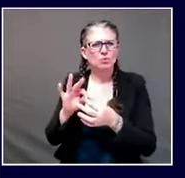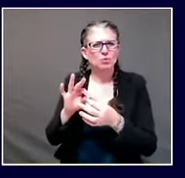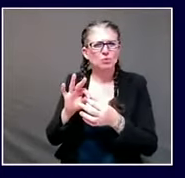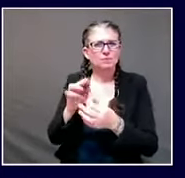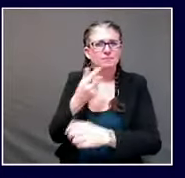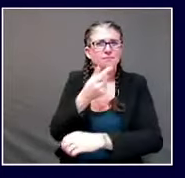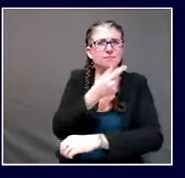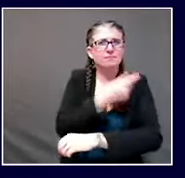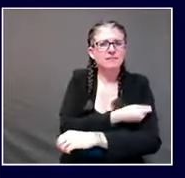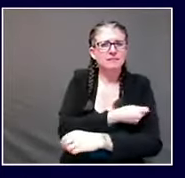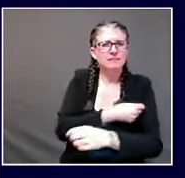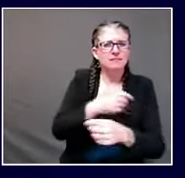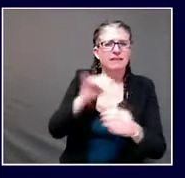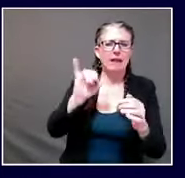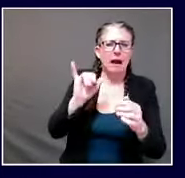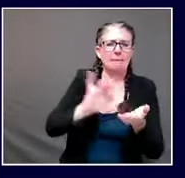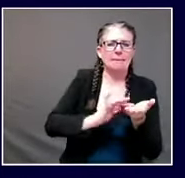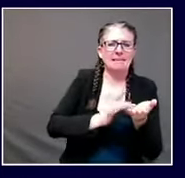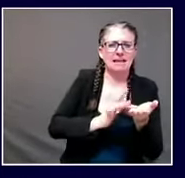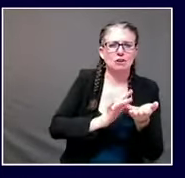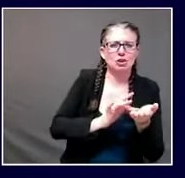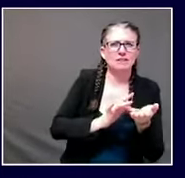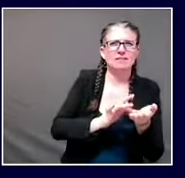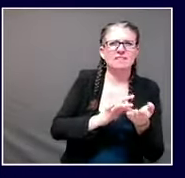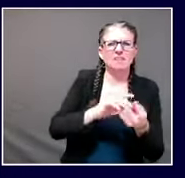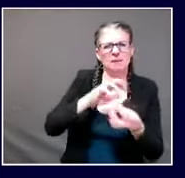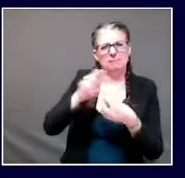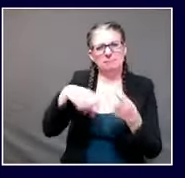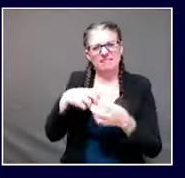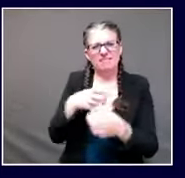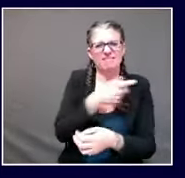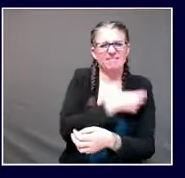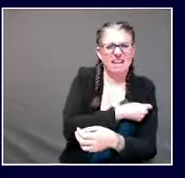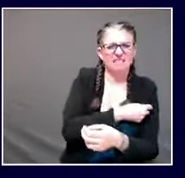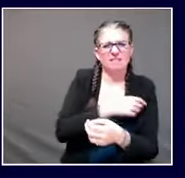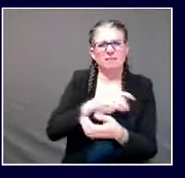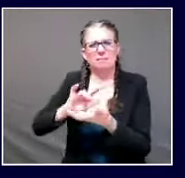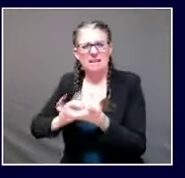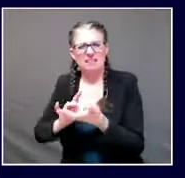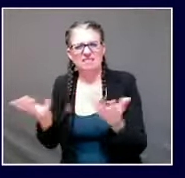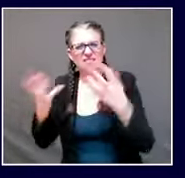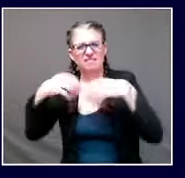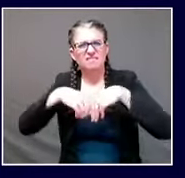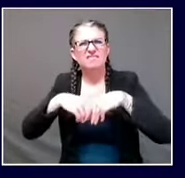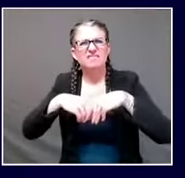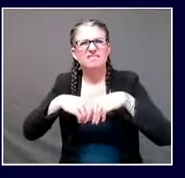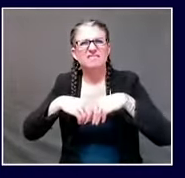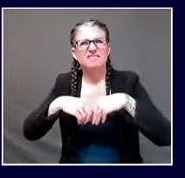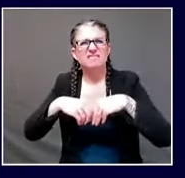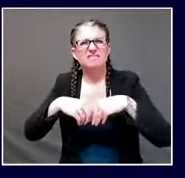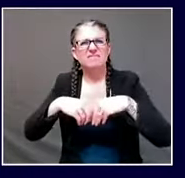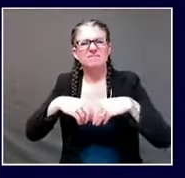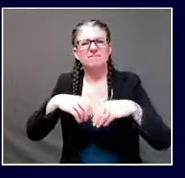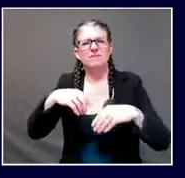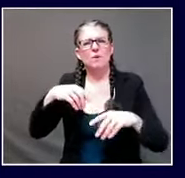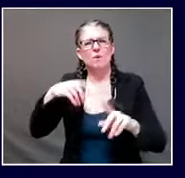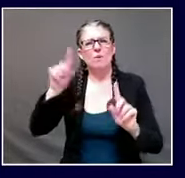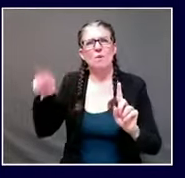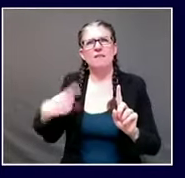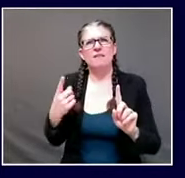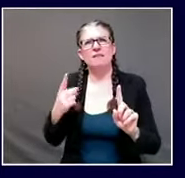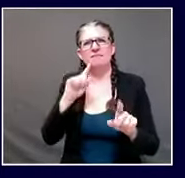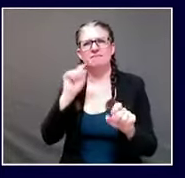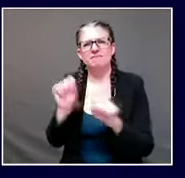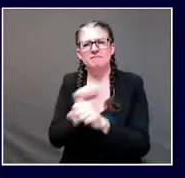symptoms if they are at high risk and if so how what's happening with all of that and